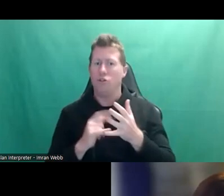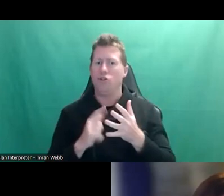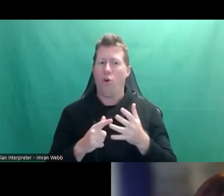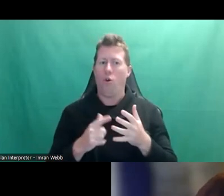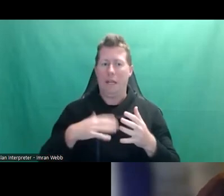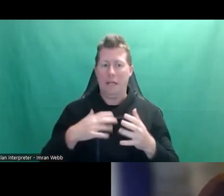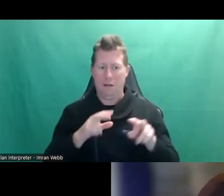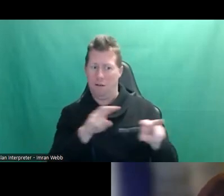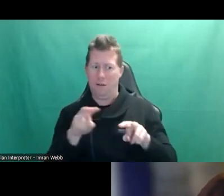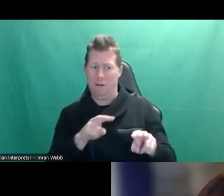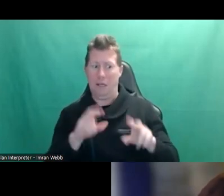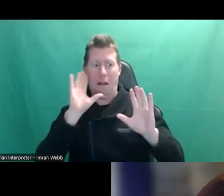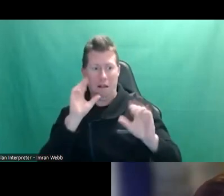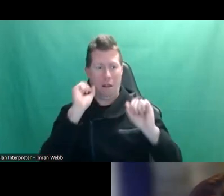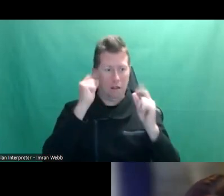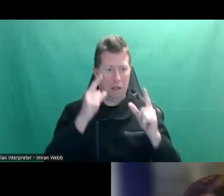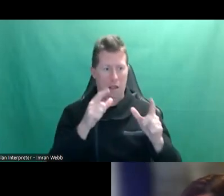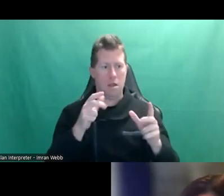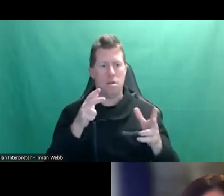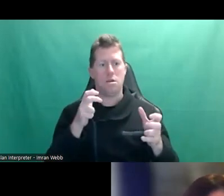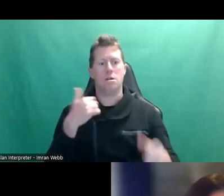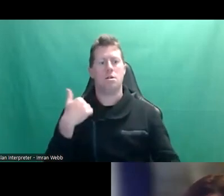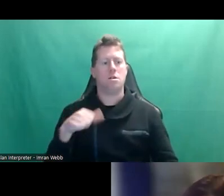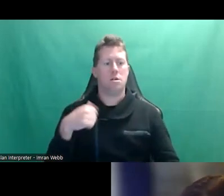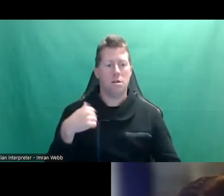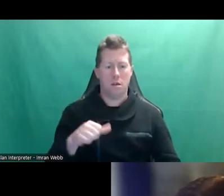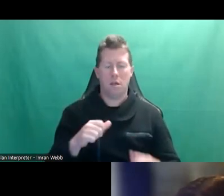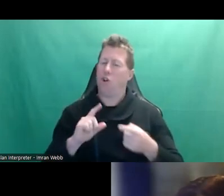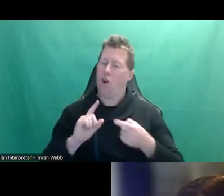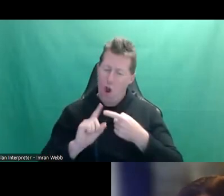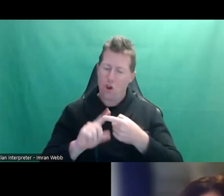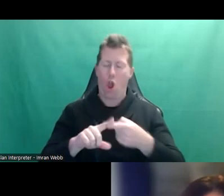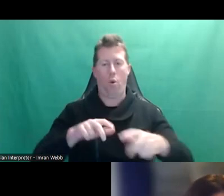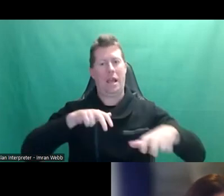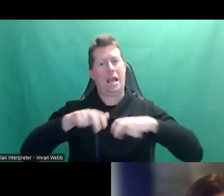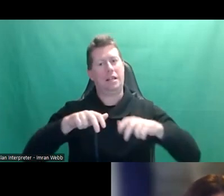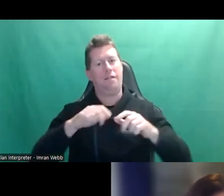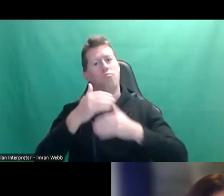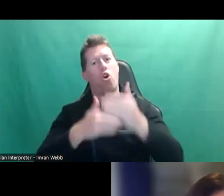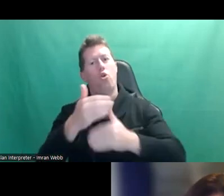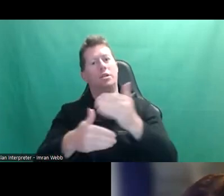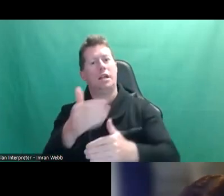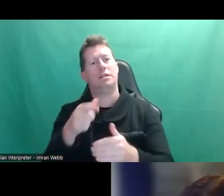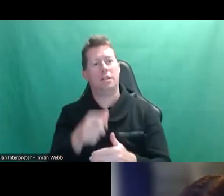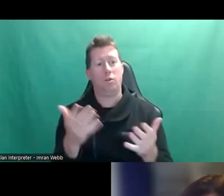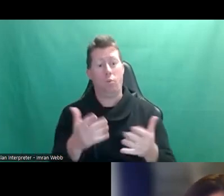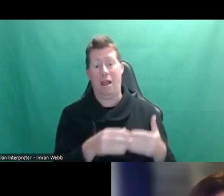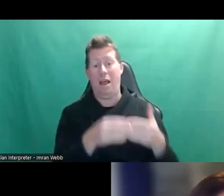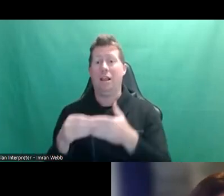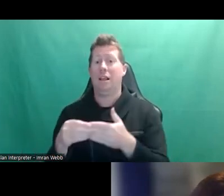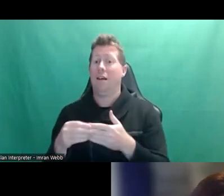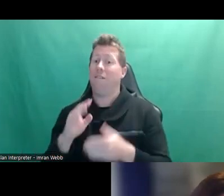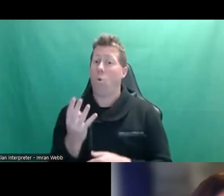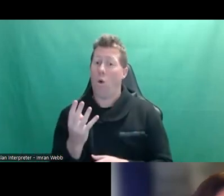understand and to reflect back. It's an ongoing active process. And I guess that leads into the fourth golden rule, which